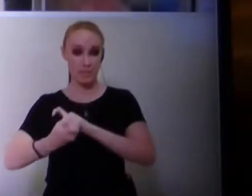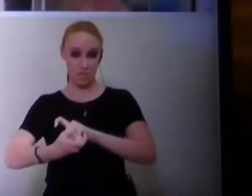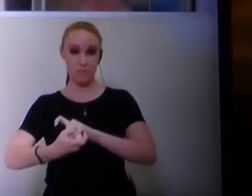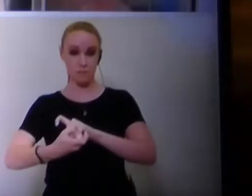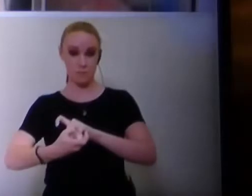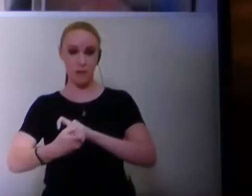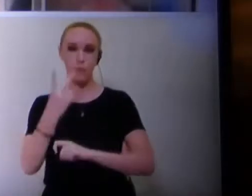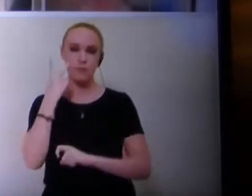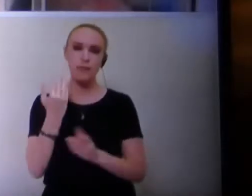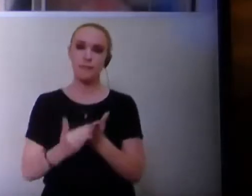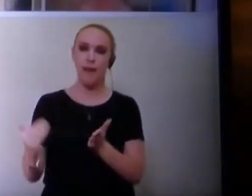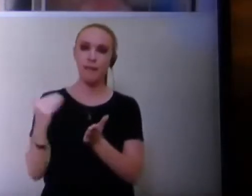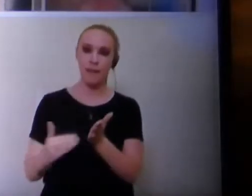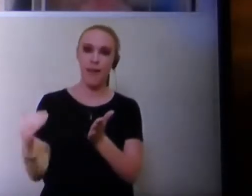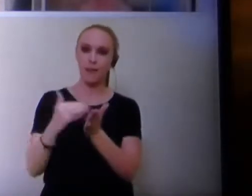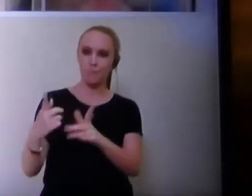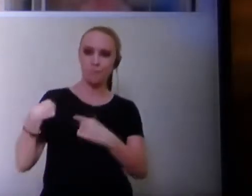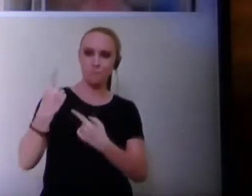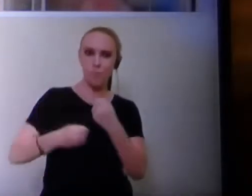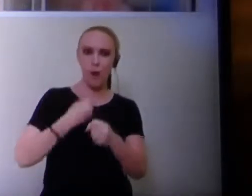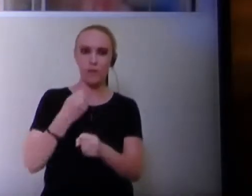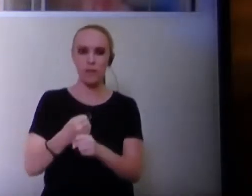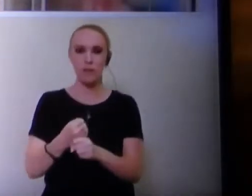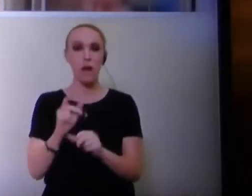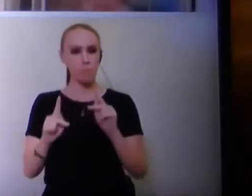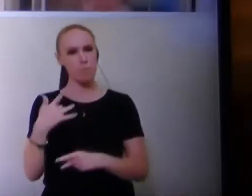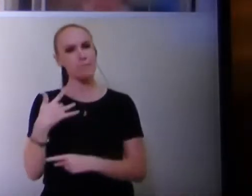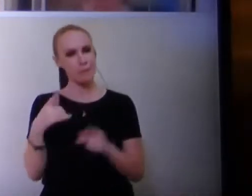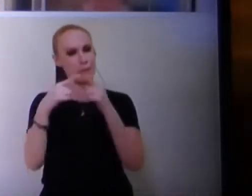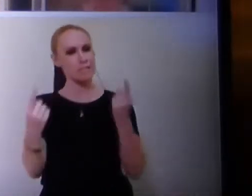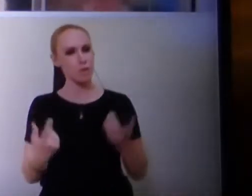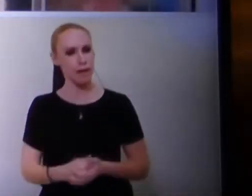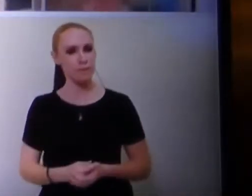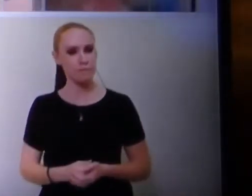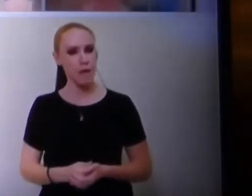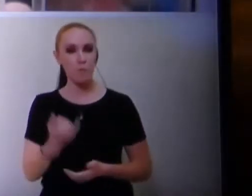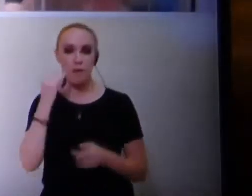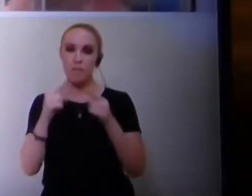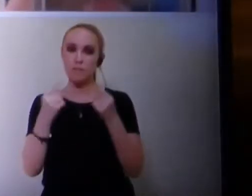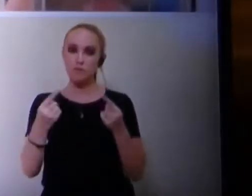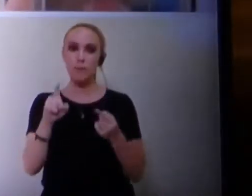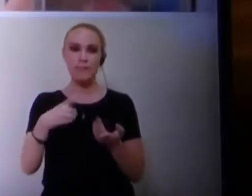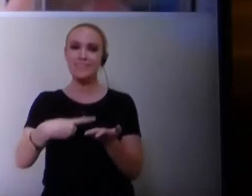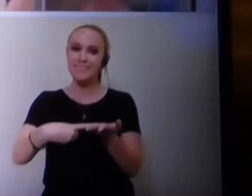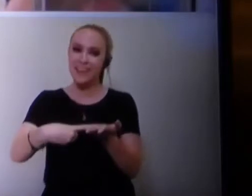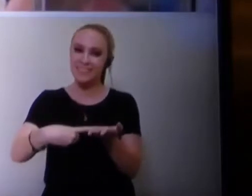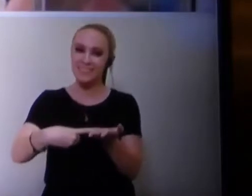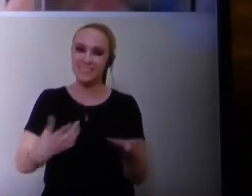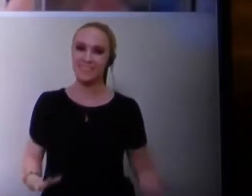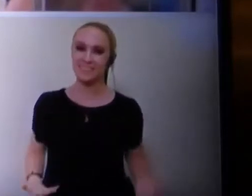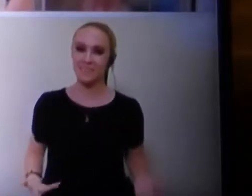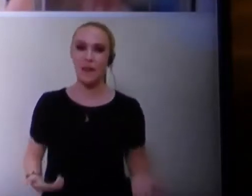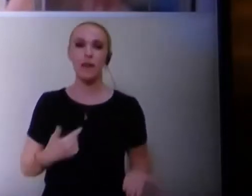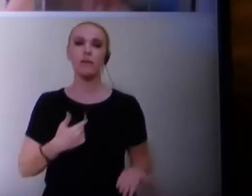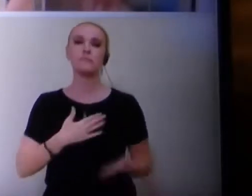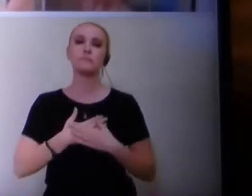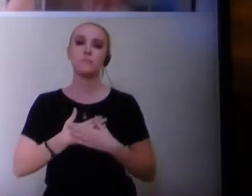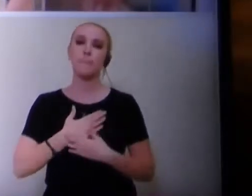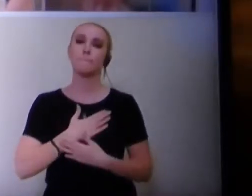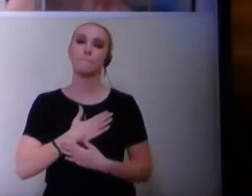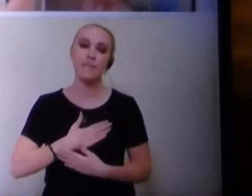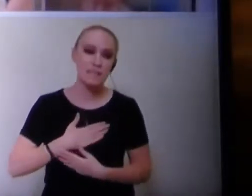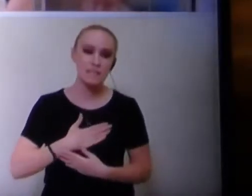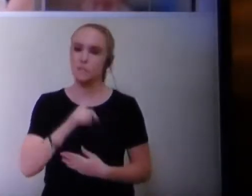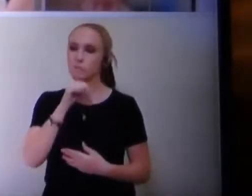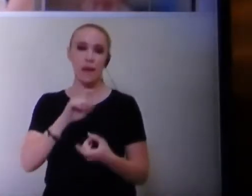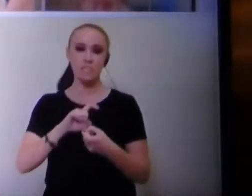As we have seen repeated over and over this past year, reasonable people will disagree. But in order to disagree, there must be a discourse. I implore you to